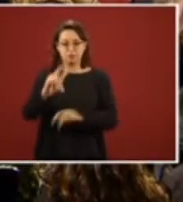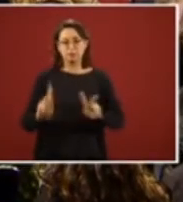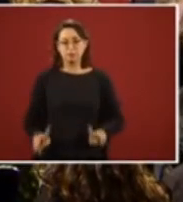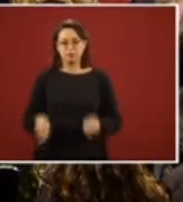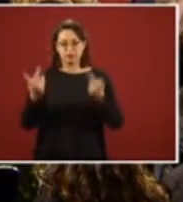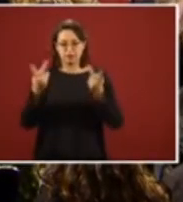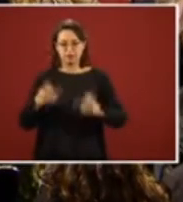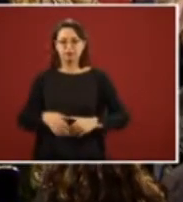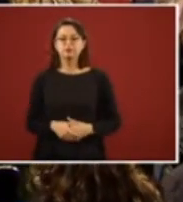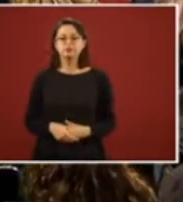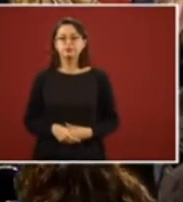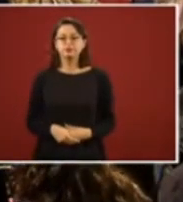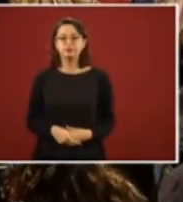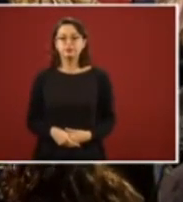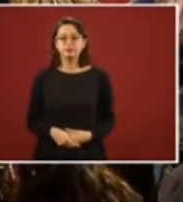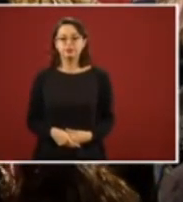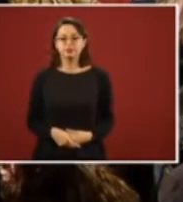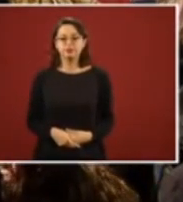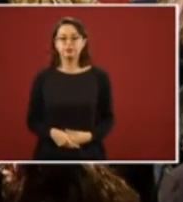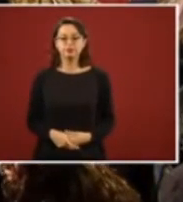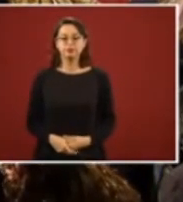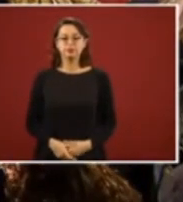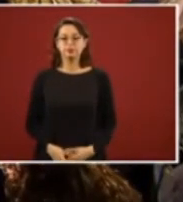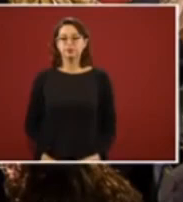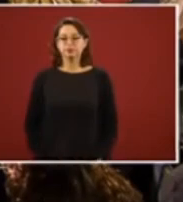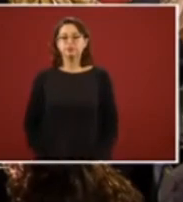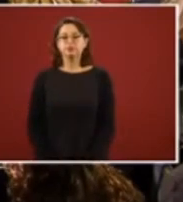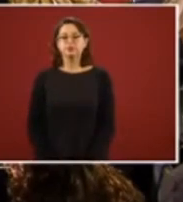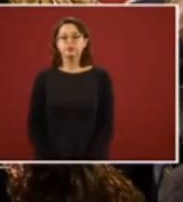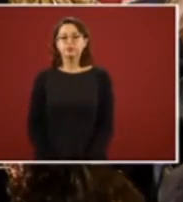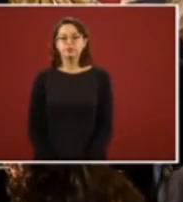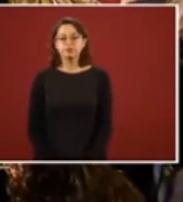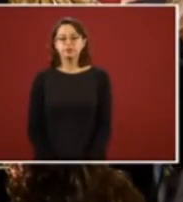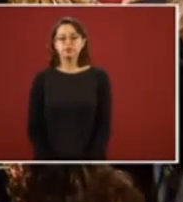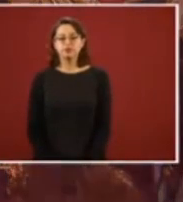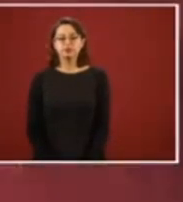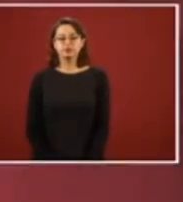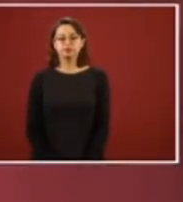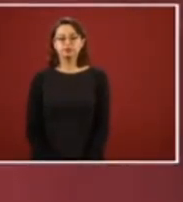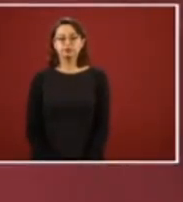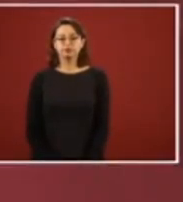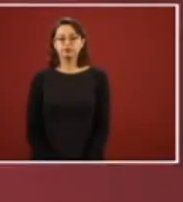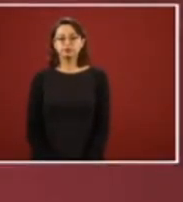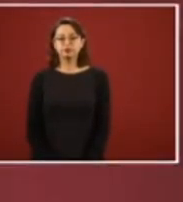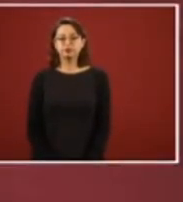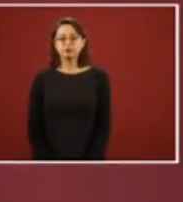or the air vehicles.